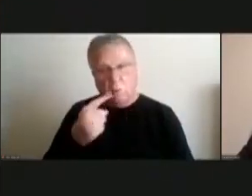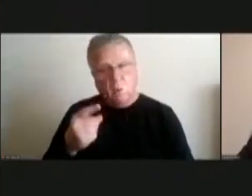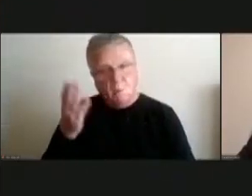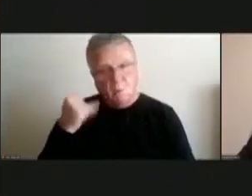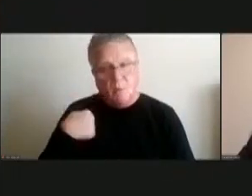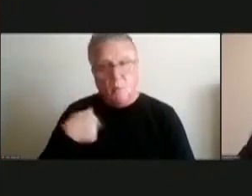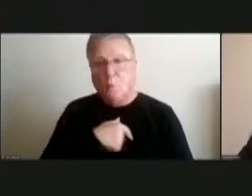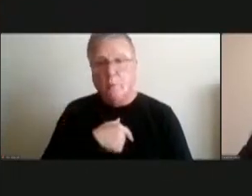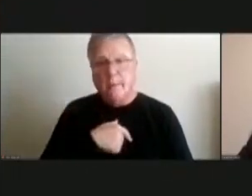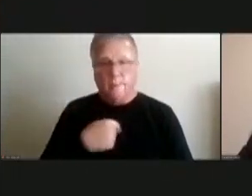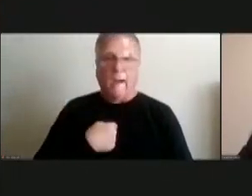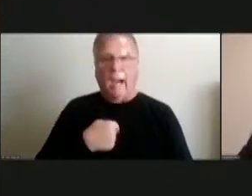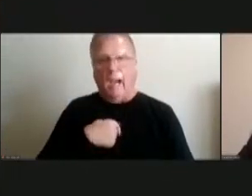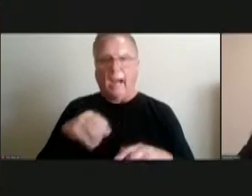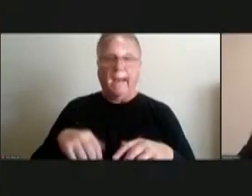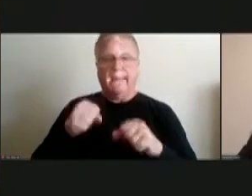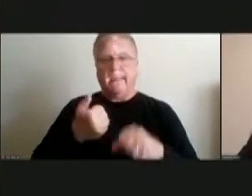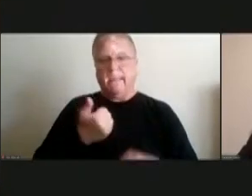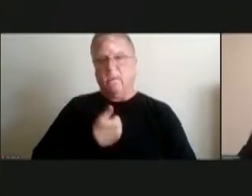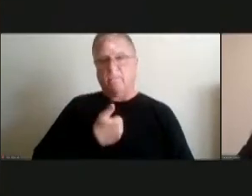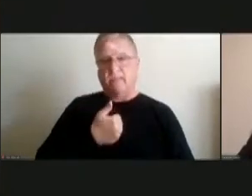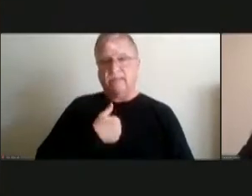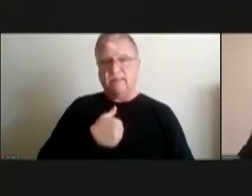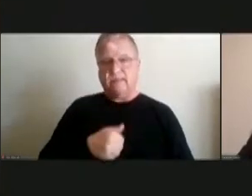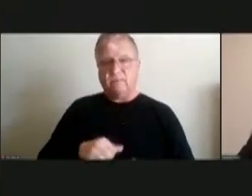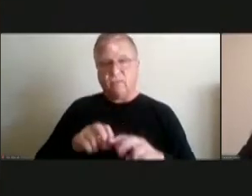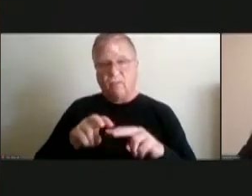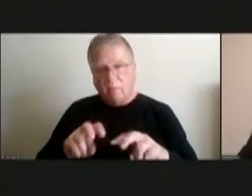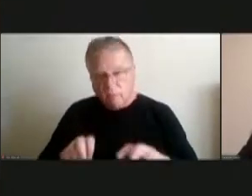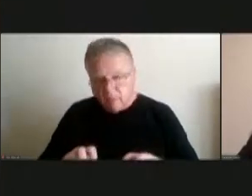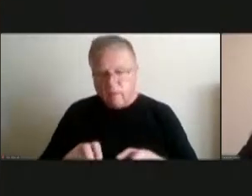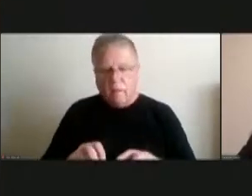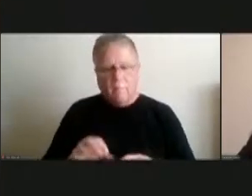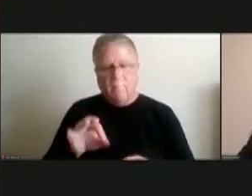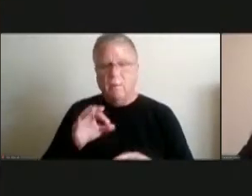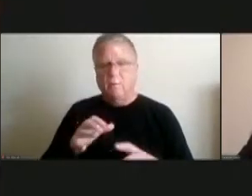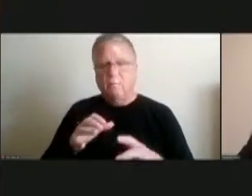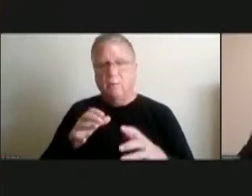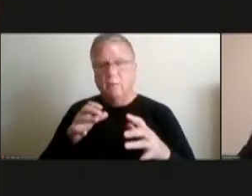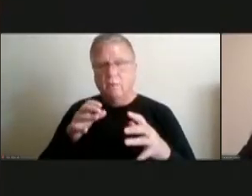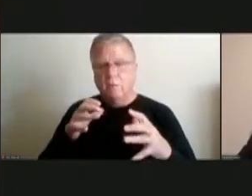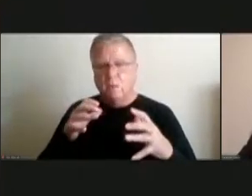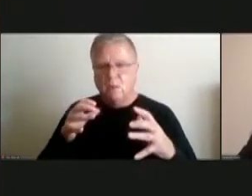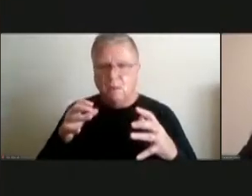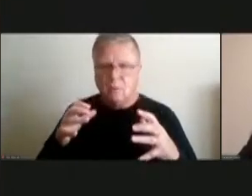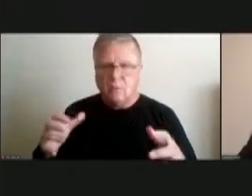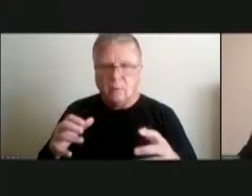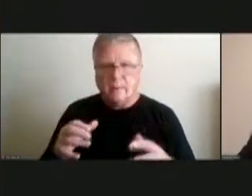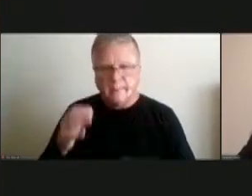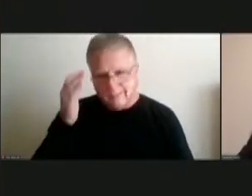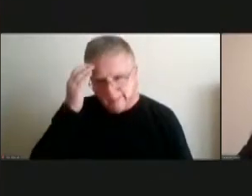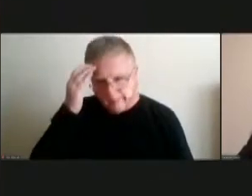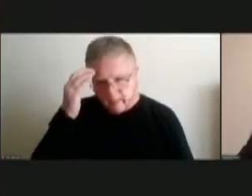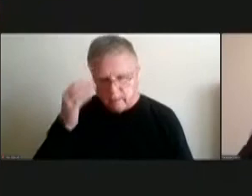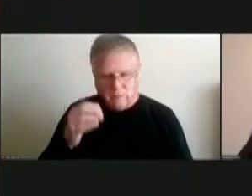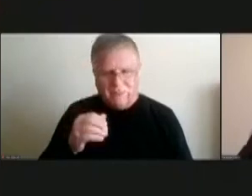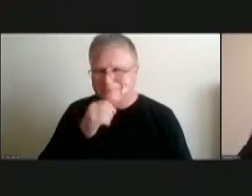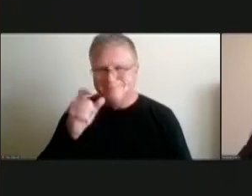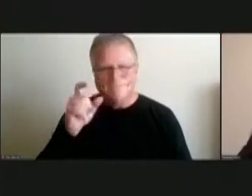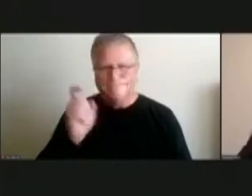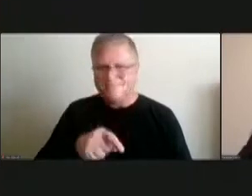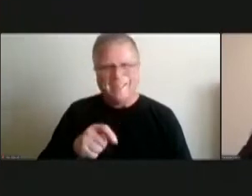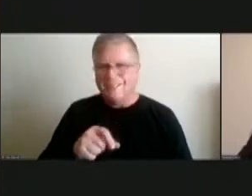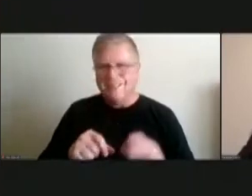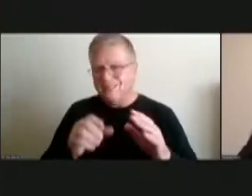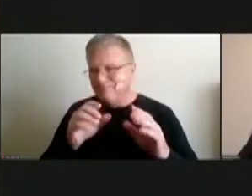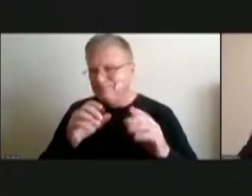i take it all on myself and i find it to be incredibly you know um unnecessary i would say more